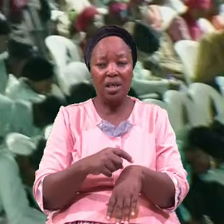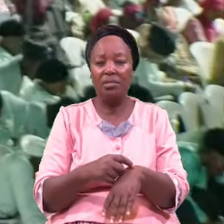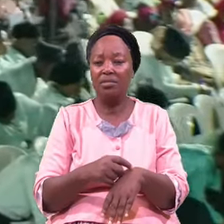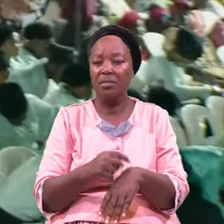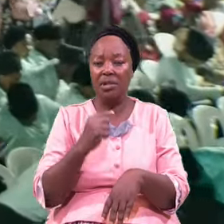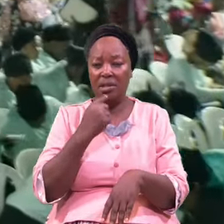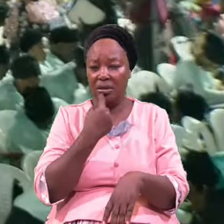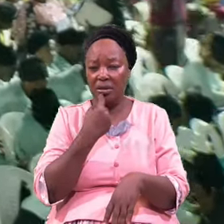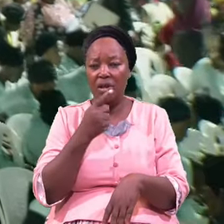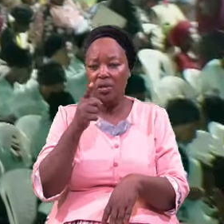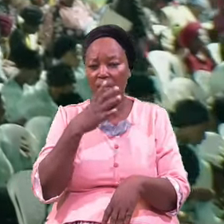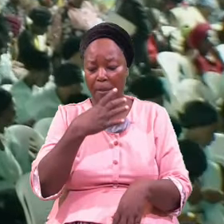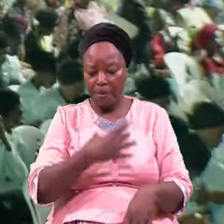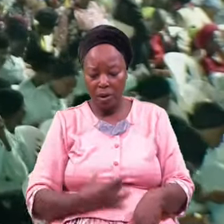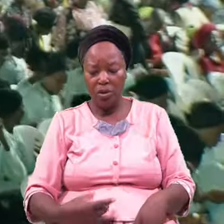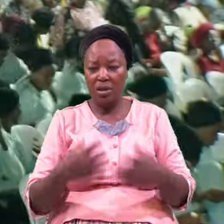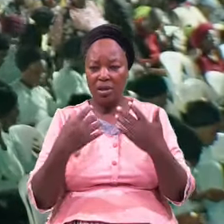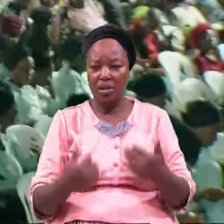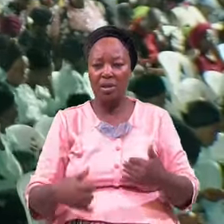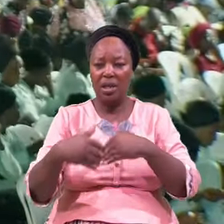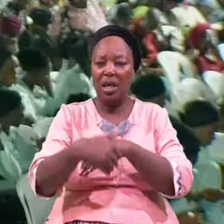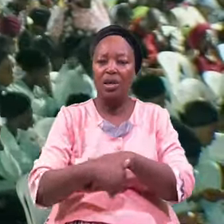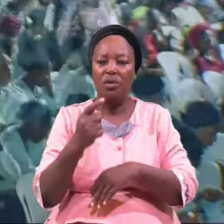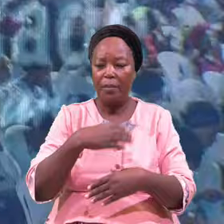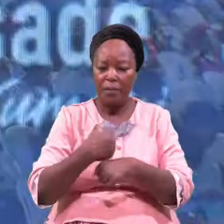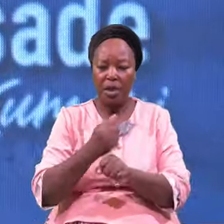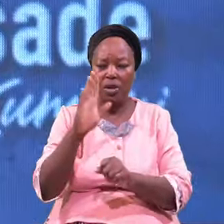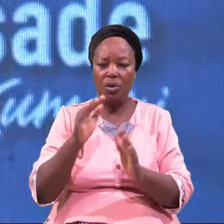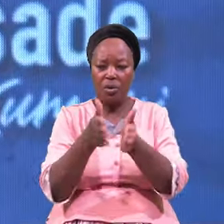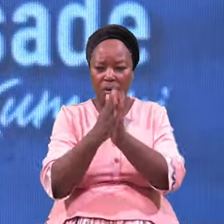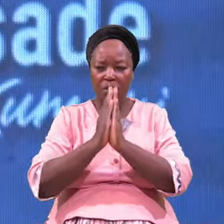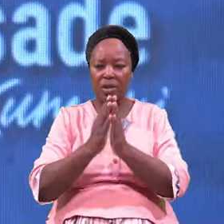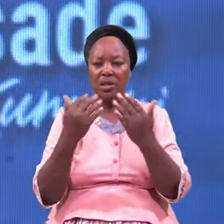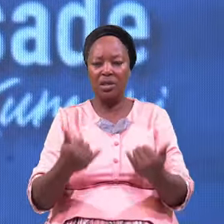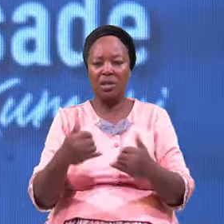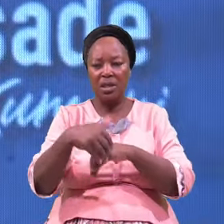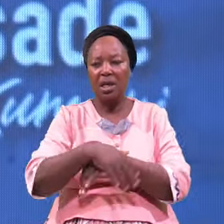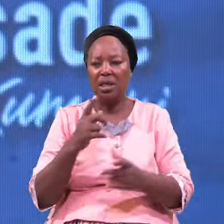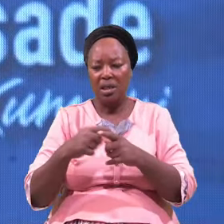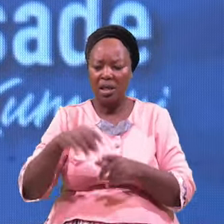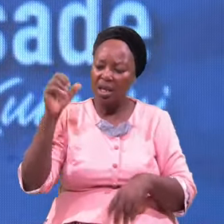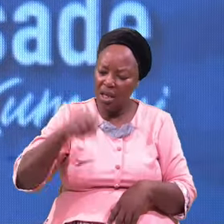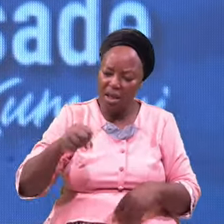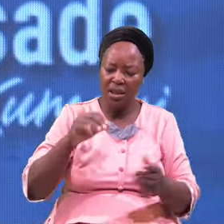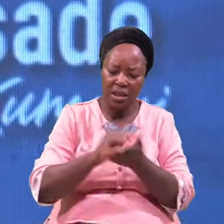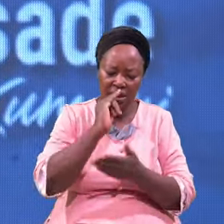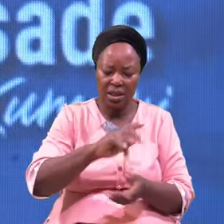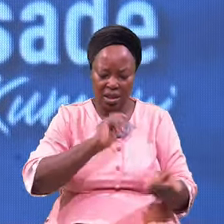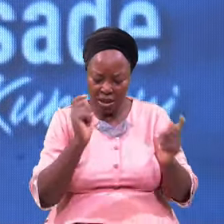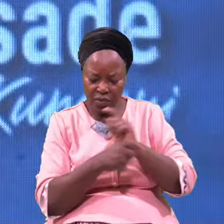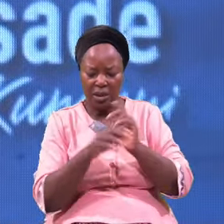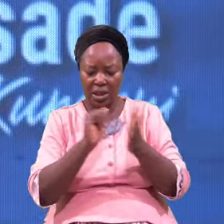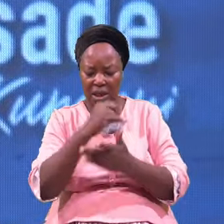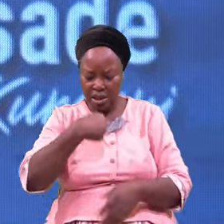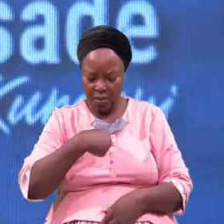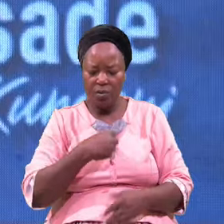You Are Making Your Request Tonight Yes That's The Transformation I Want